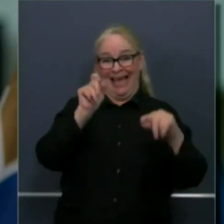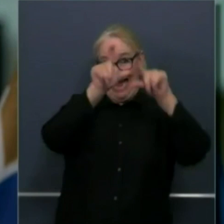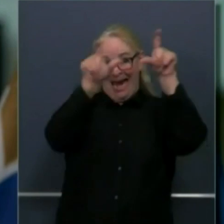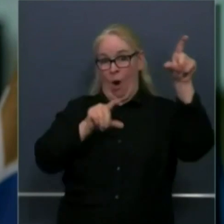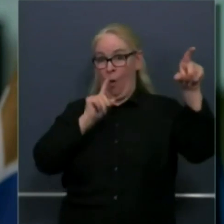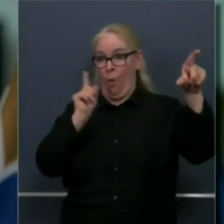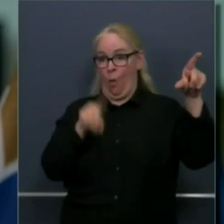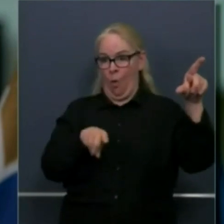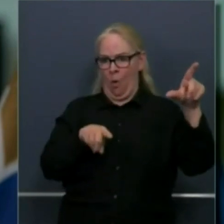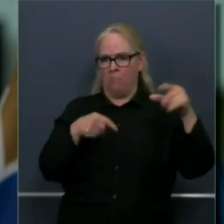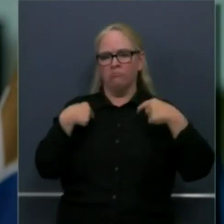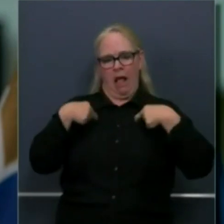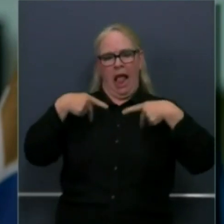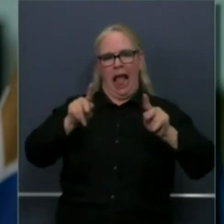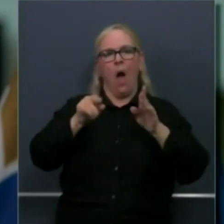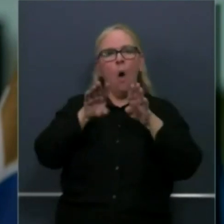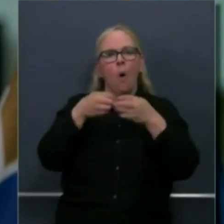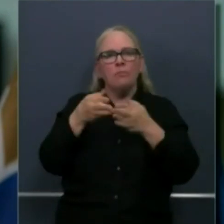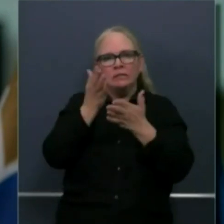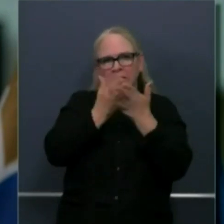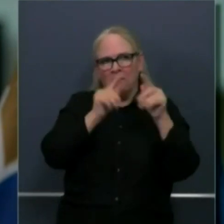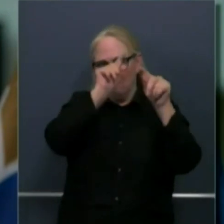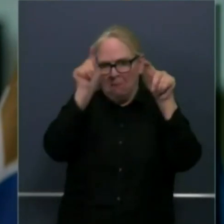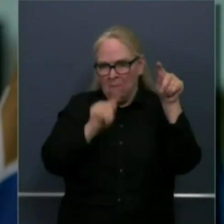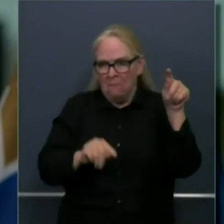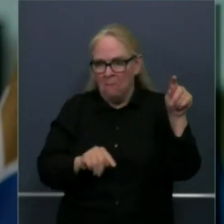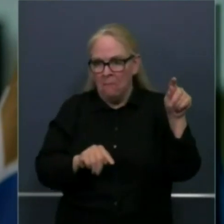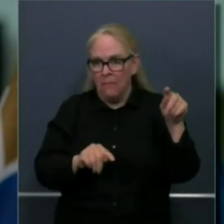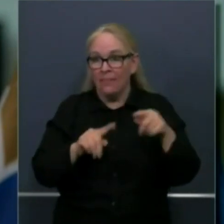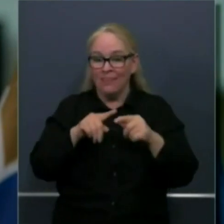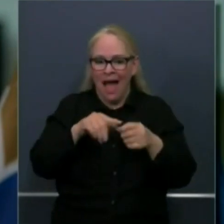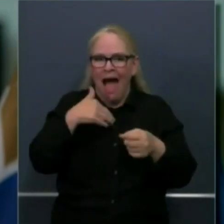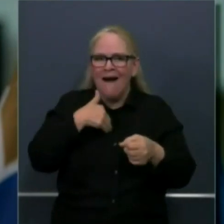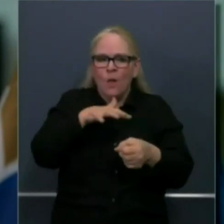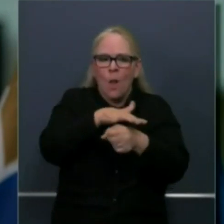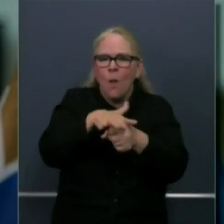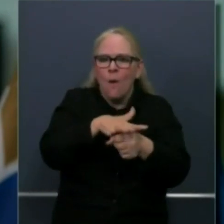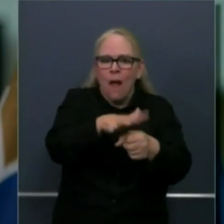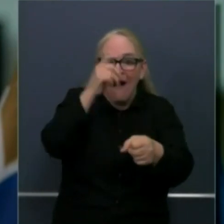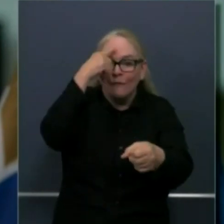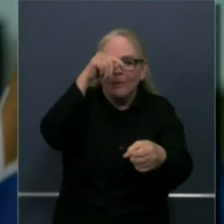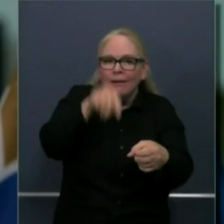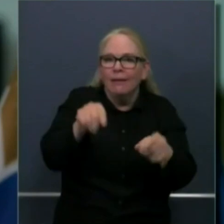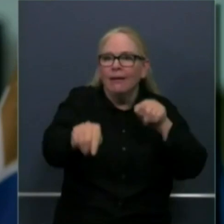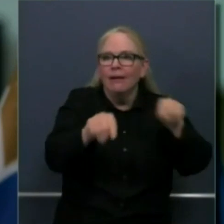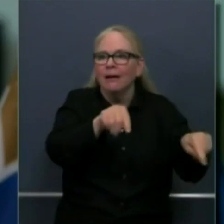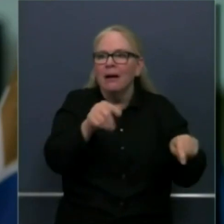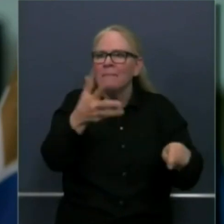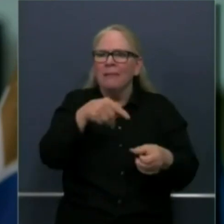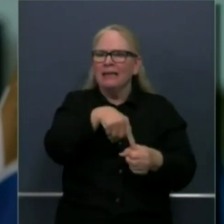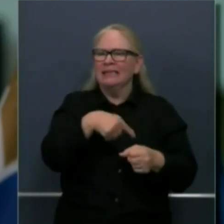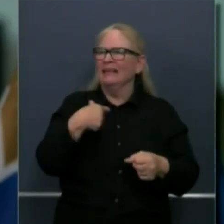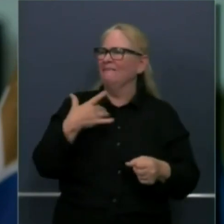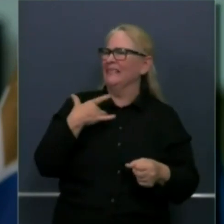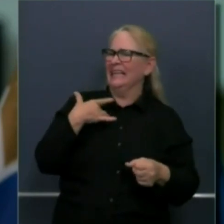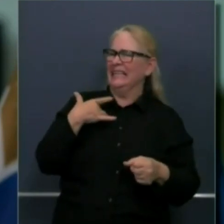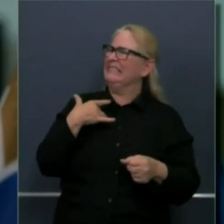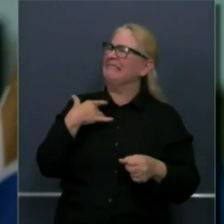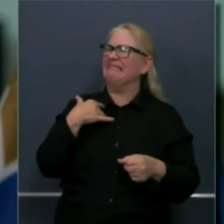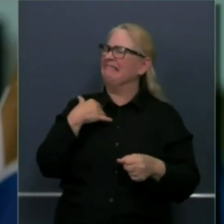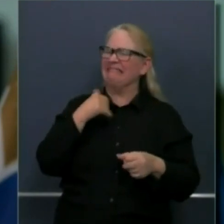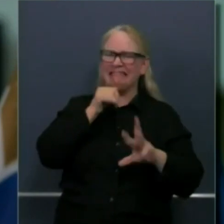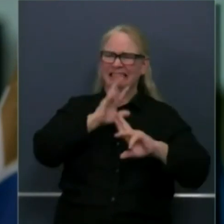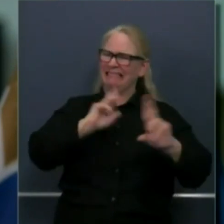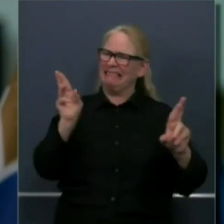conform with those guidelines but one can choose region like the Bay Area and the six counties can choose